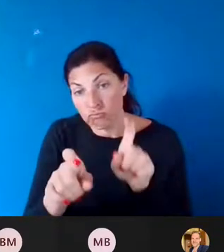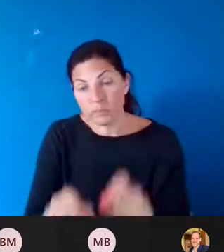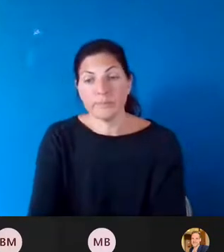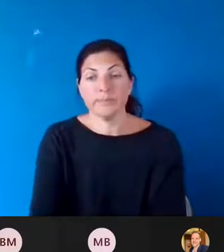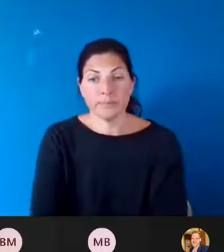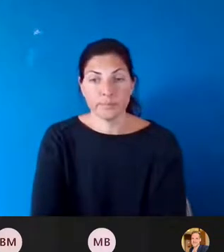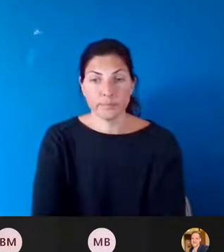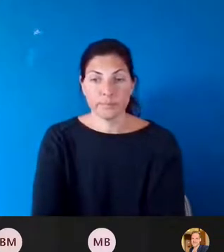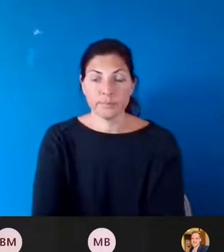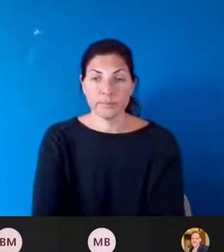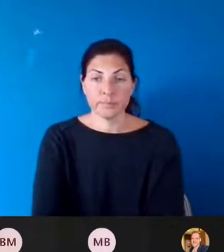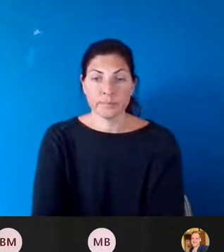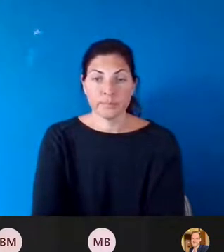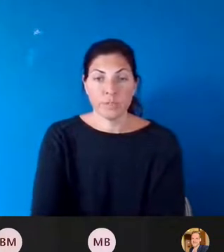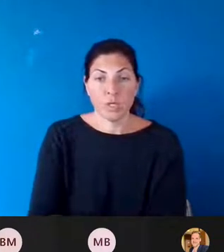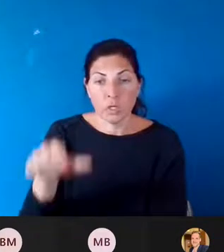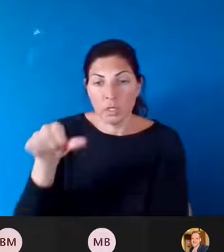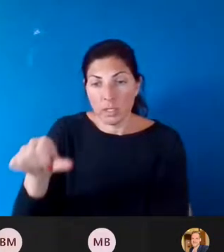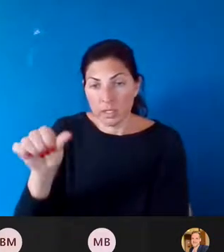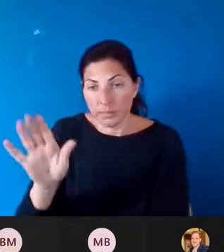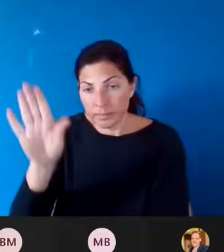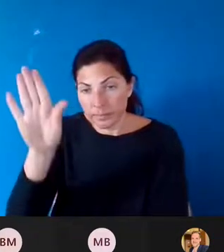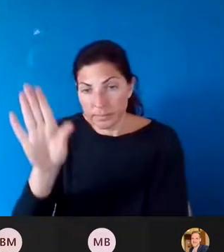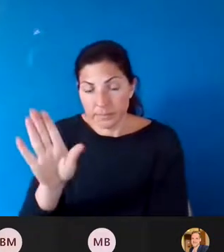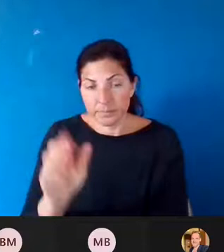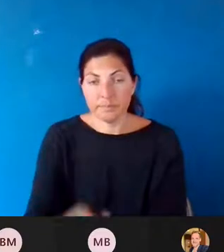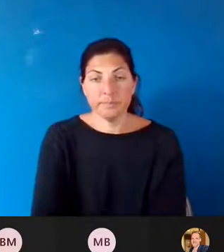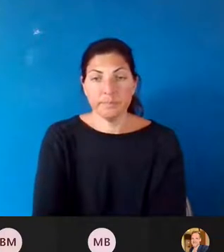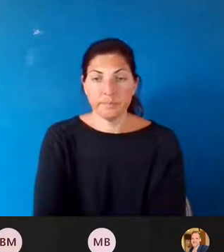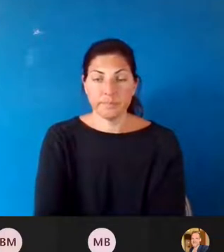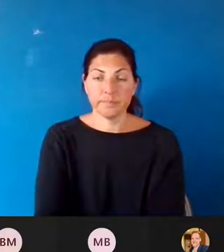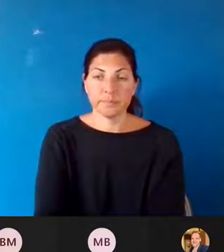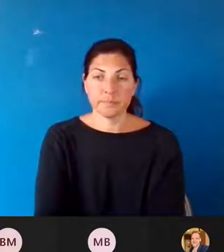So if you have a question, can raise your hand. Tim, is that possible?